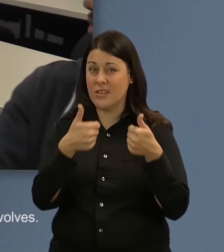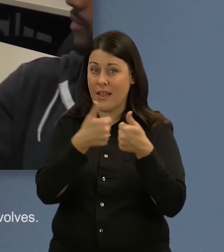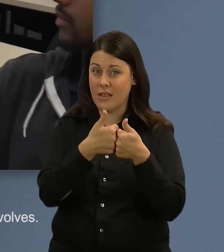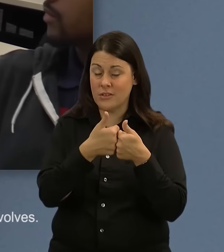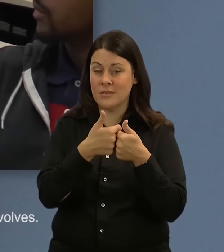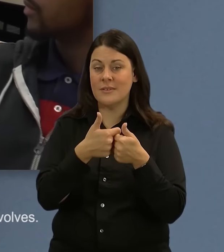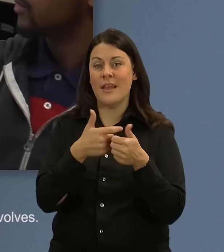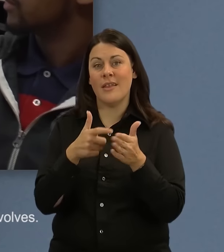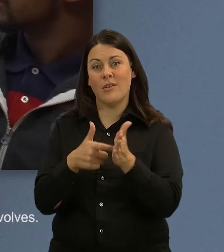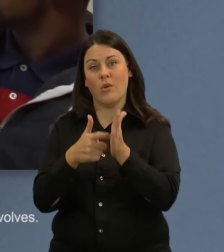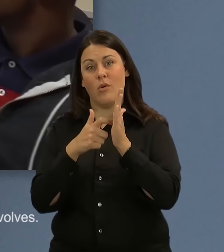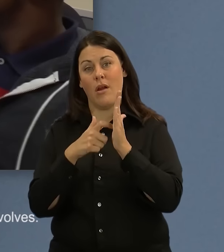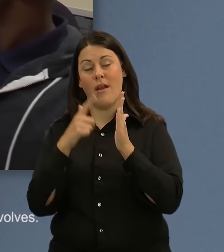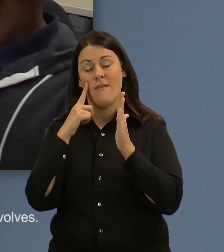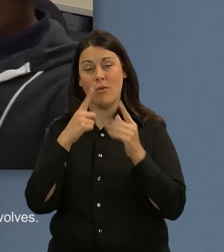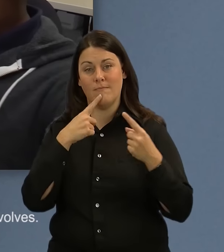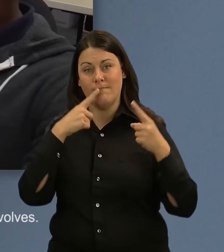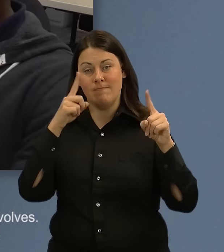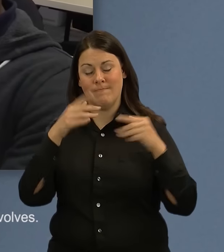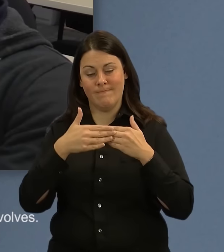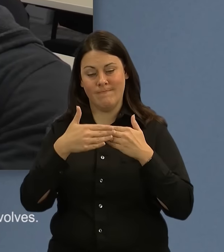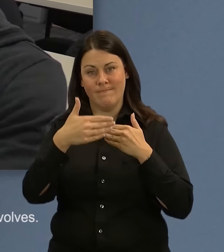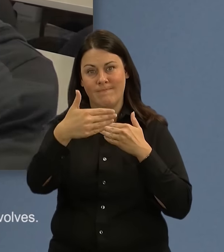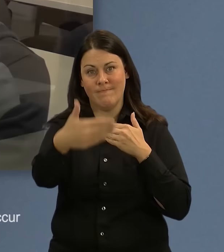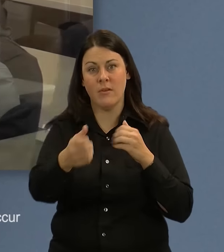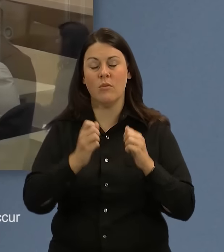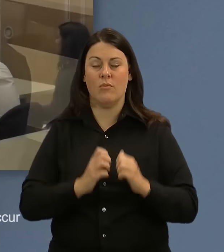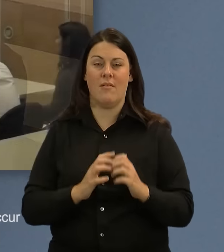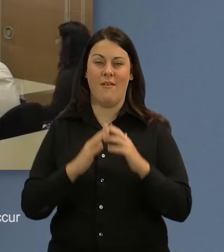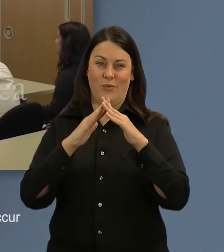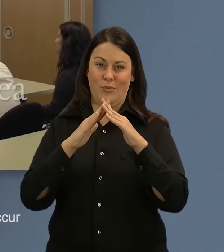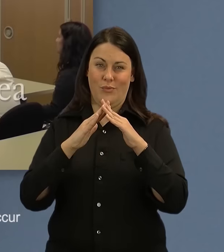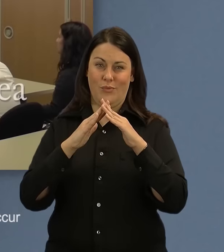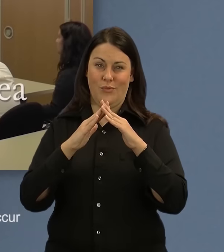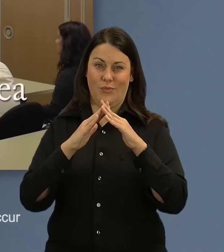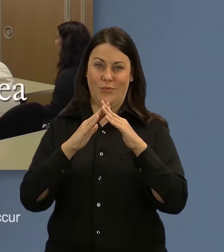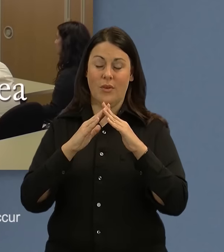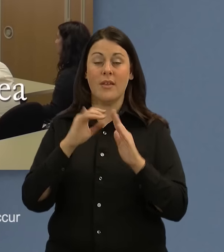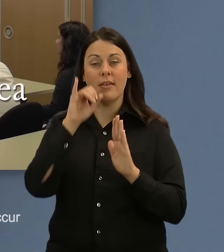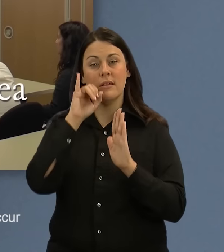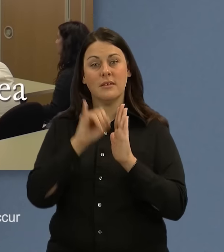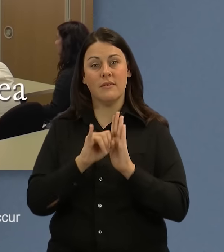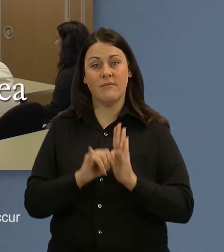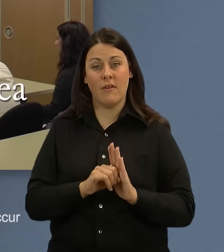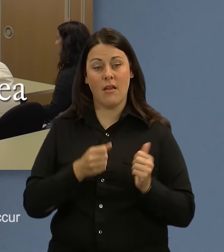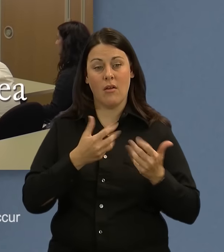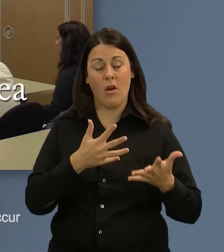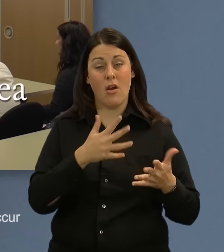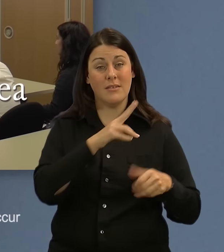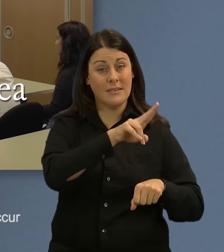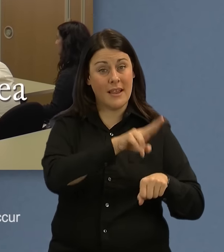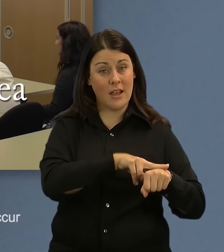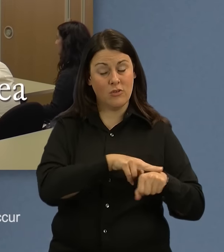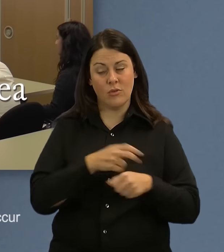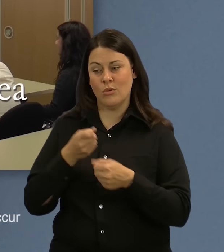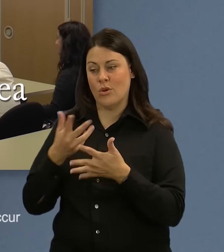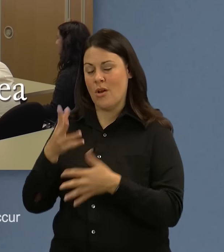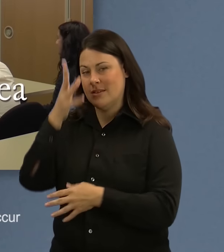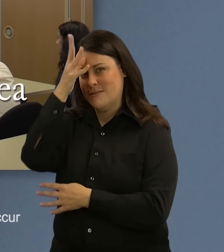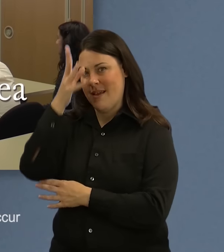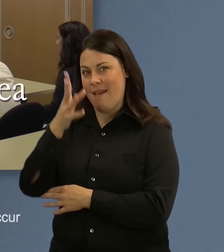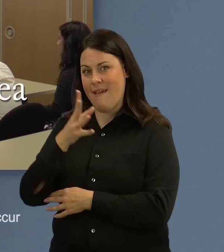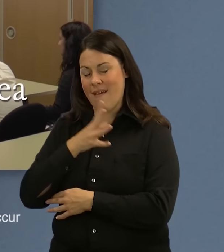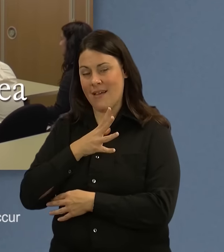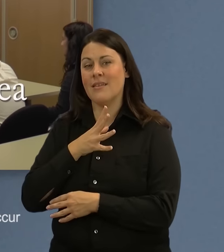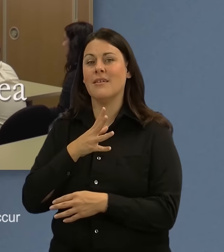requirements of long-term recovery. Identify various types of natural and man-made disasters that are